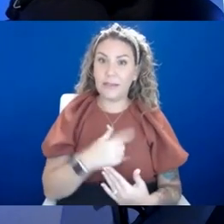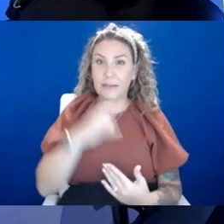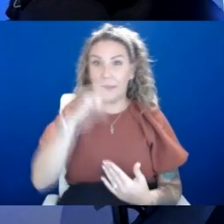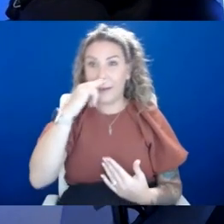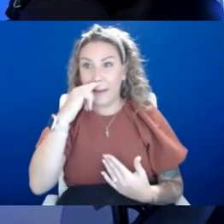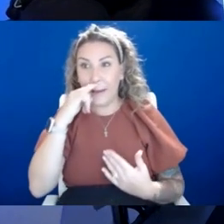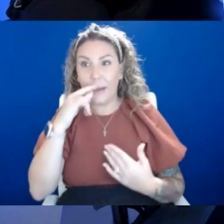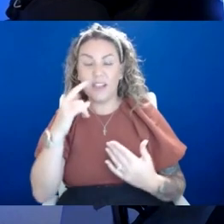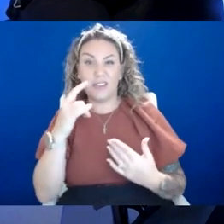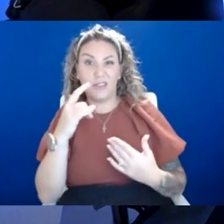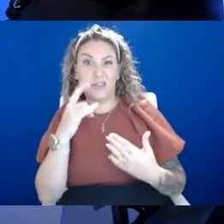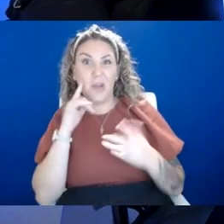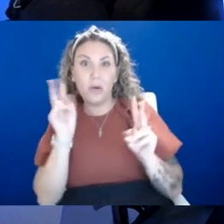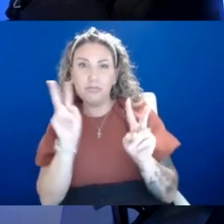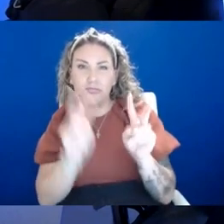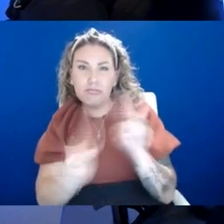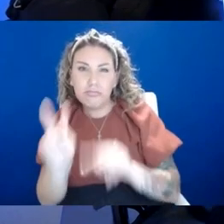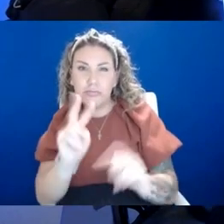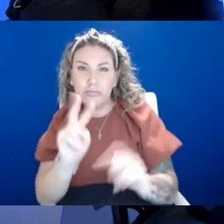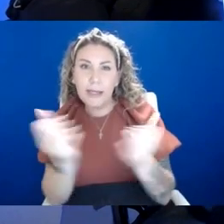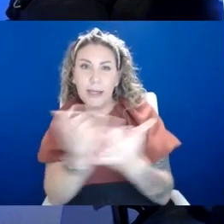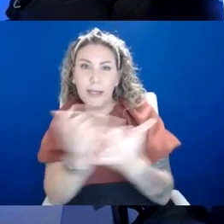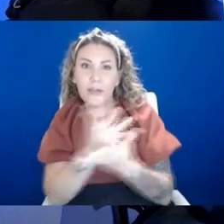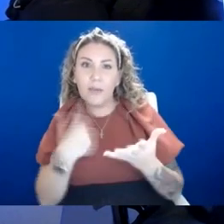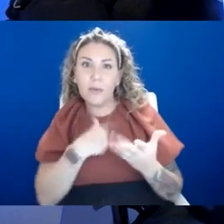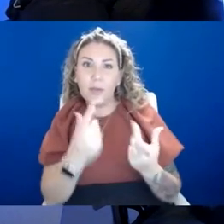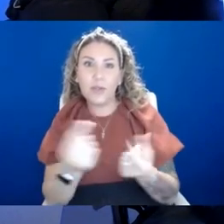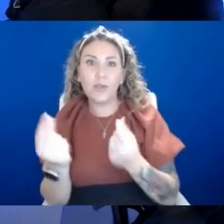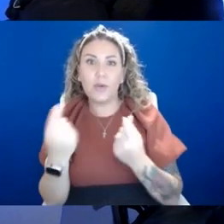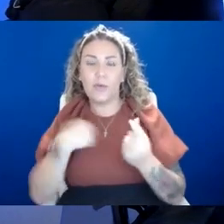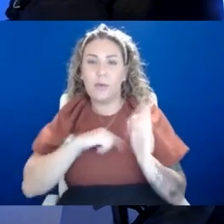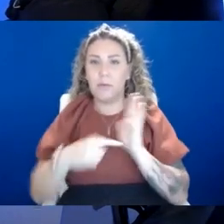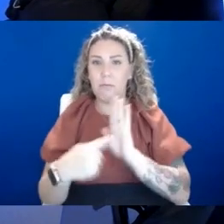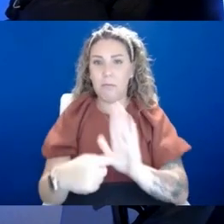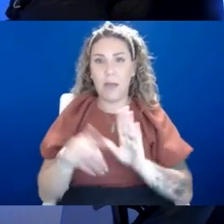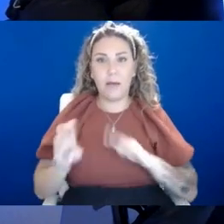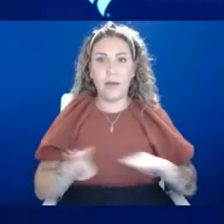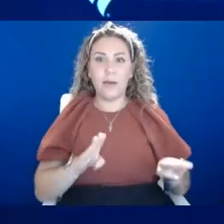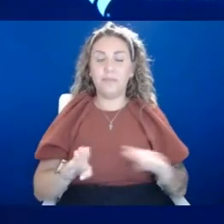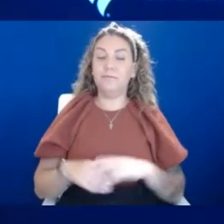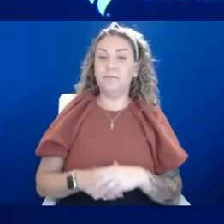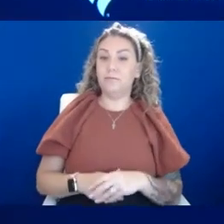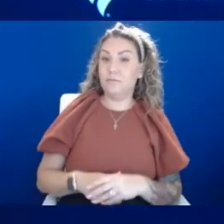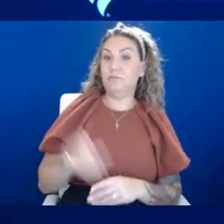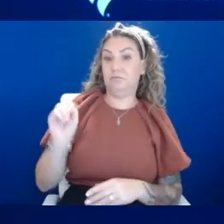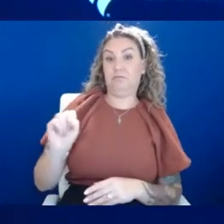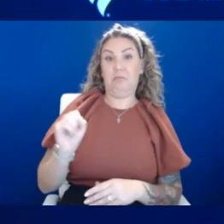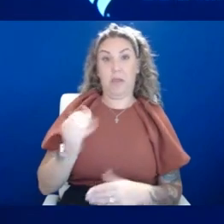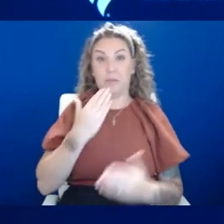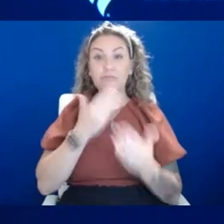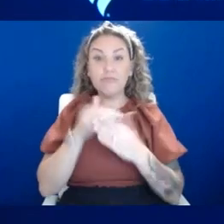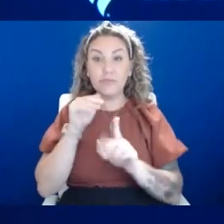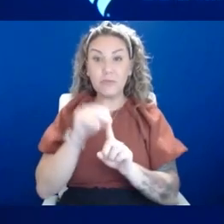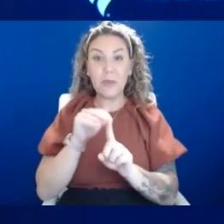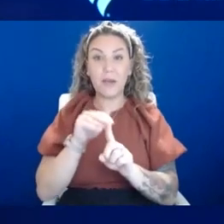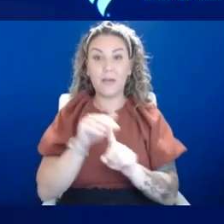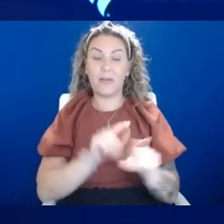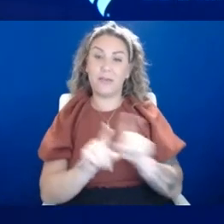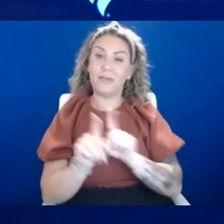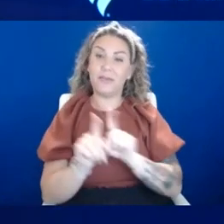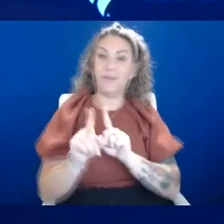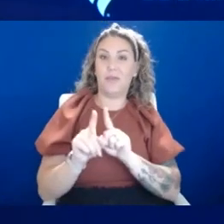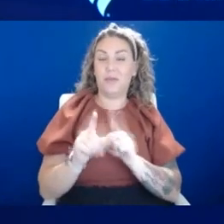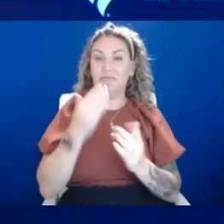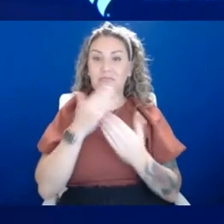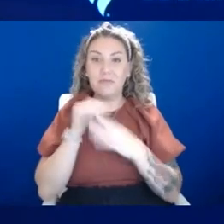everything we as adults do. Are we modeling behavior for them? Yeah, I think that is a good reminder. It's also a good reminder that anxiety, as you said,